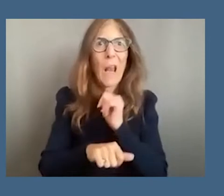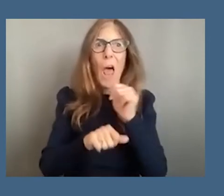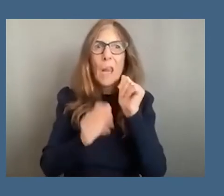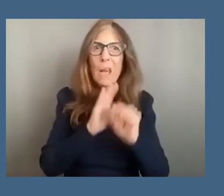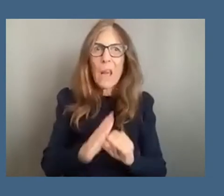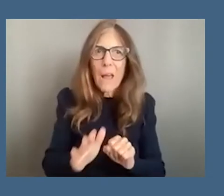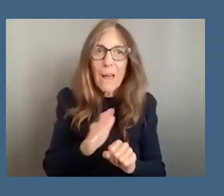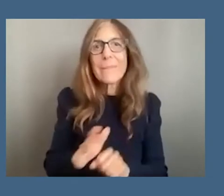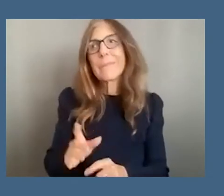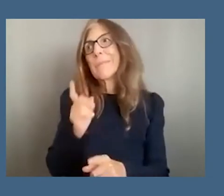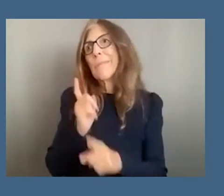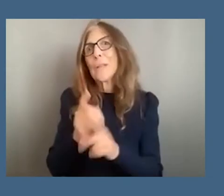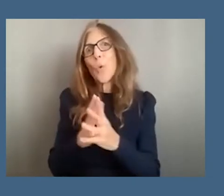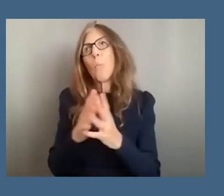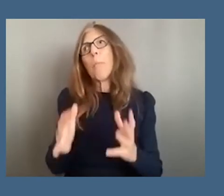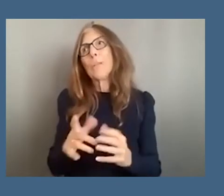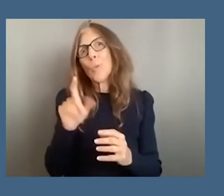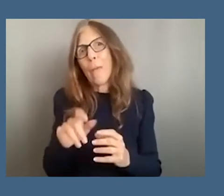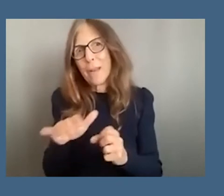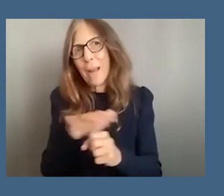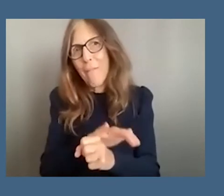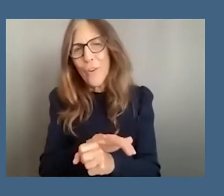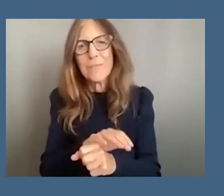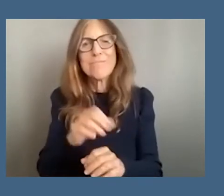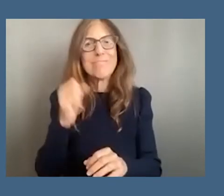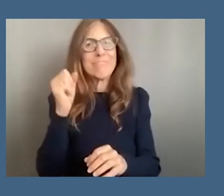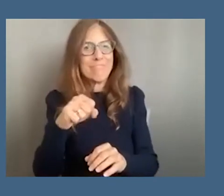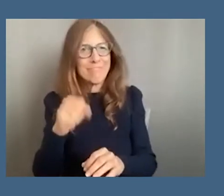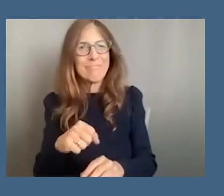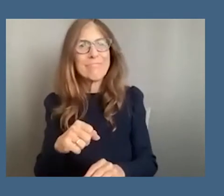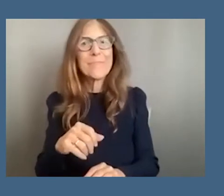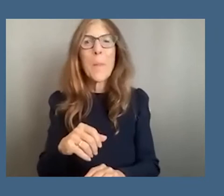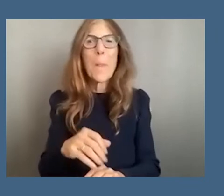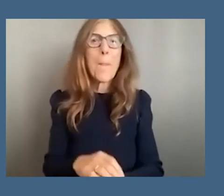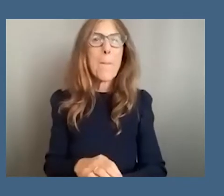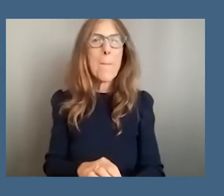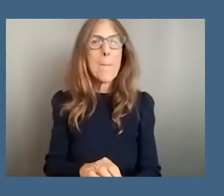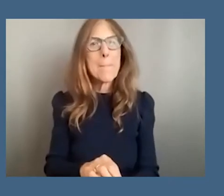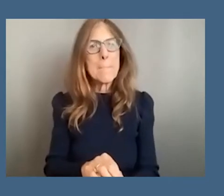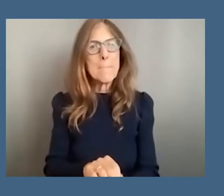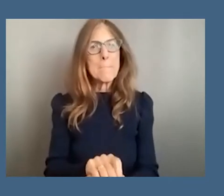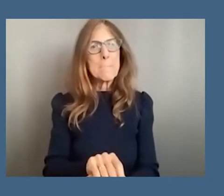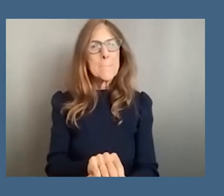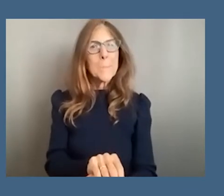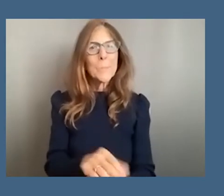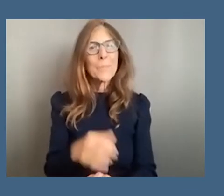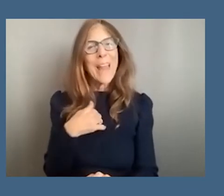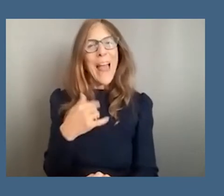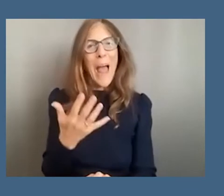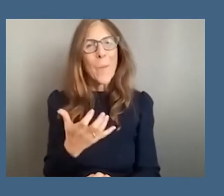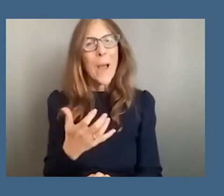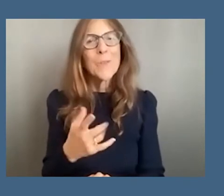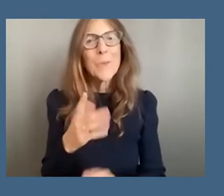to cover right um i wanted to and i want to lift up a